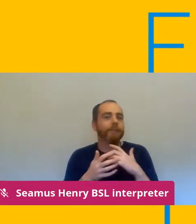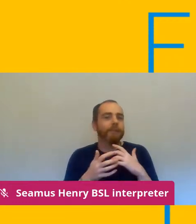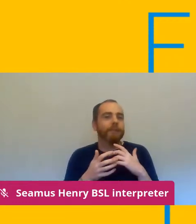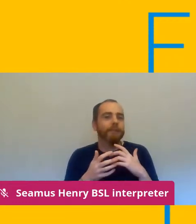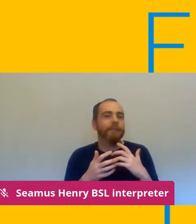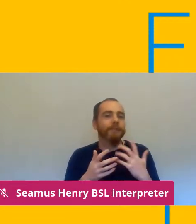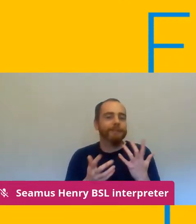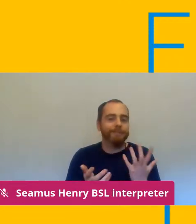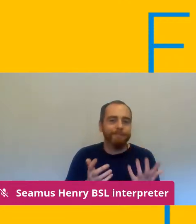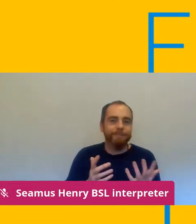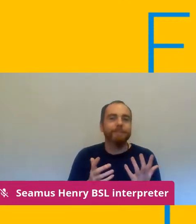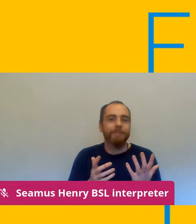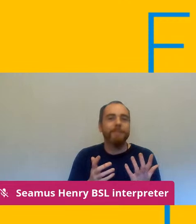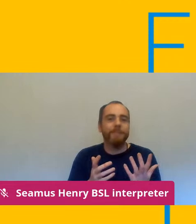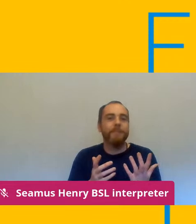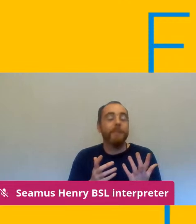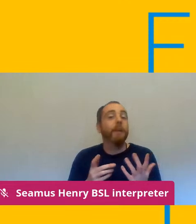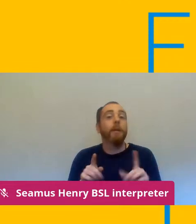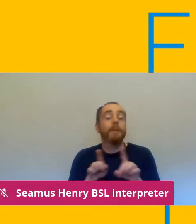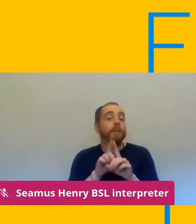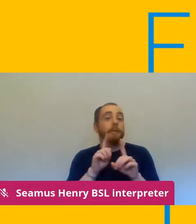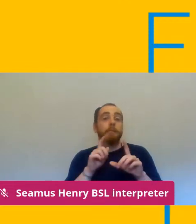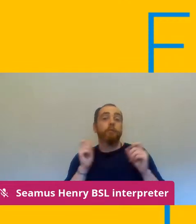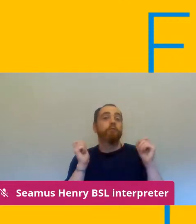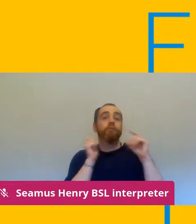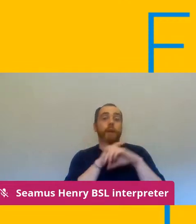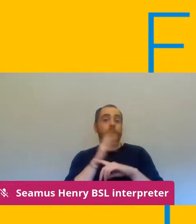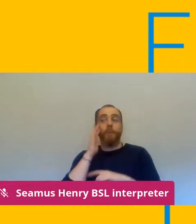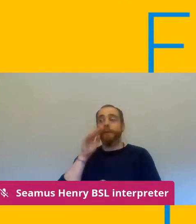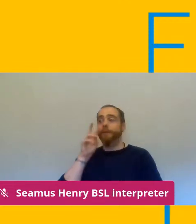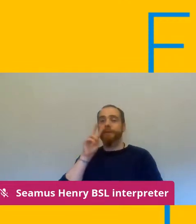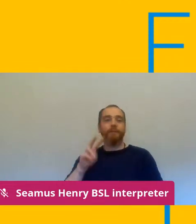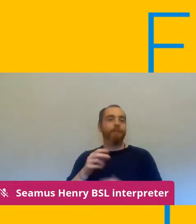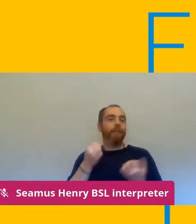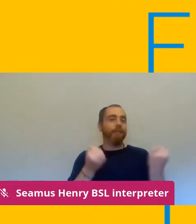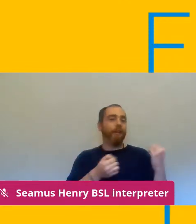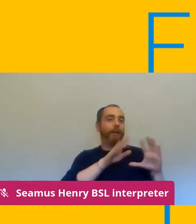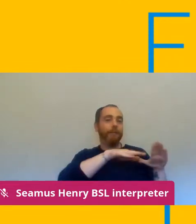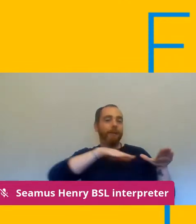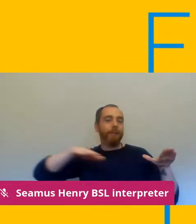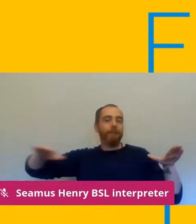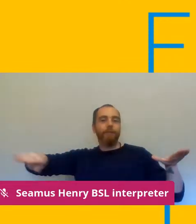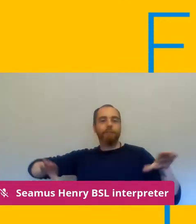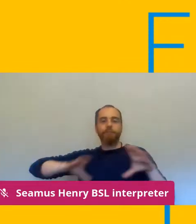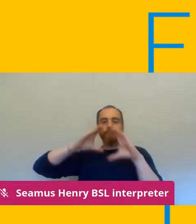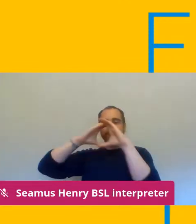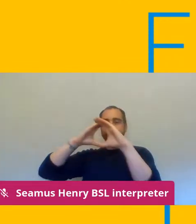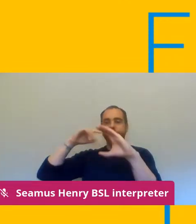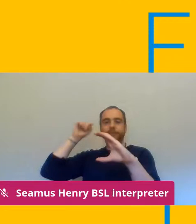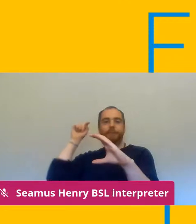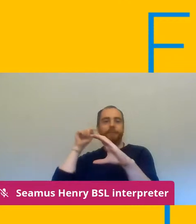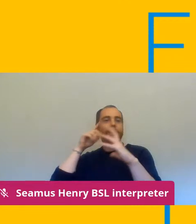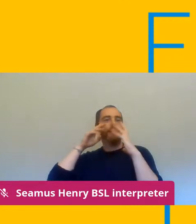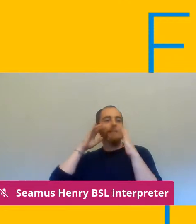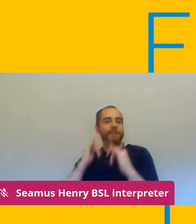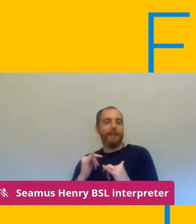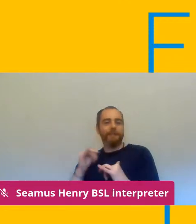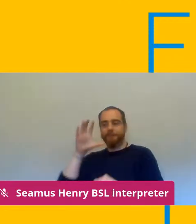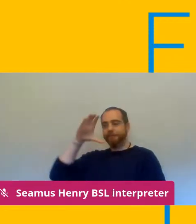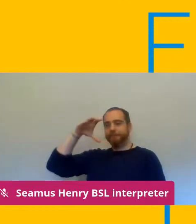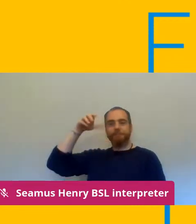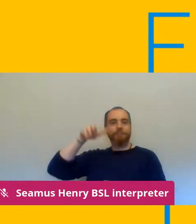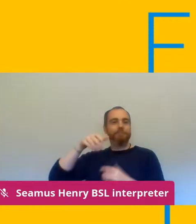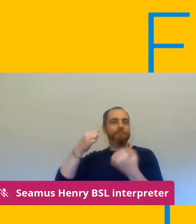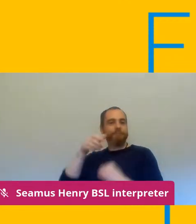that really brings it home to you so you can pretend that it's all happening somewhere else and it's not really going on we have students that have masks on in the